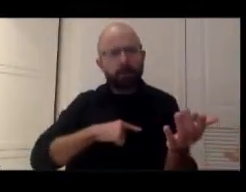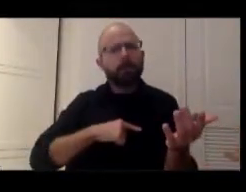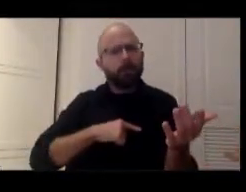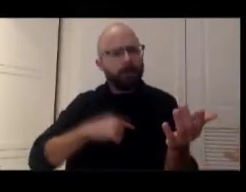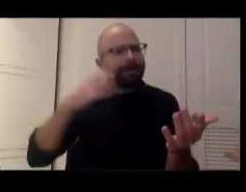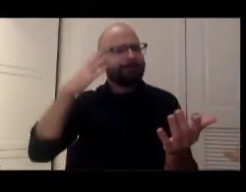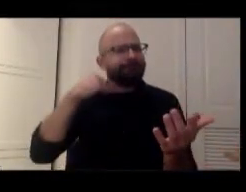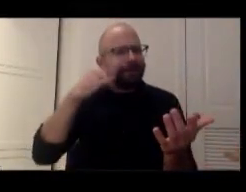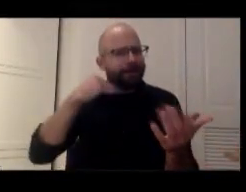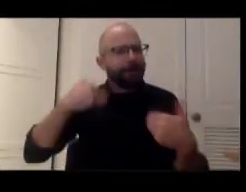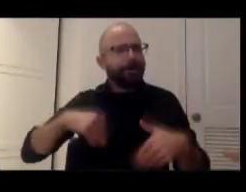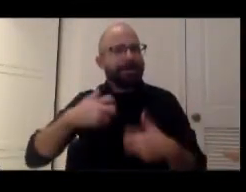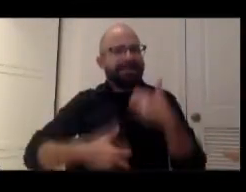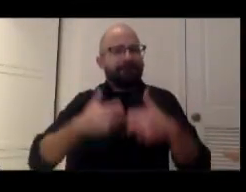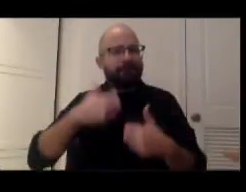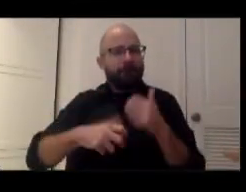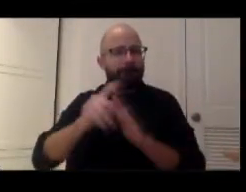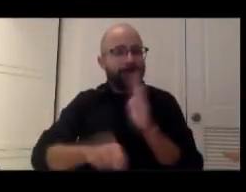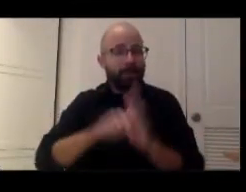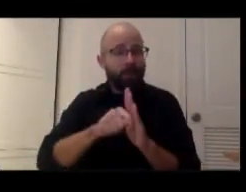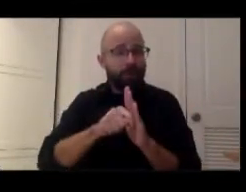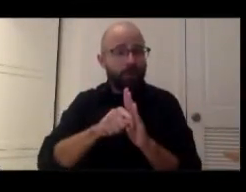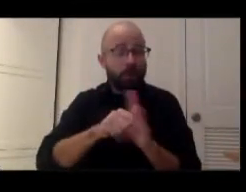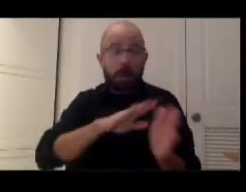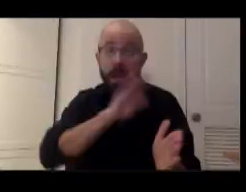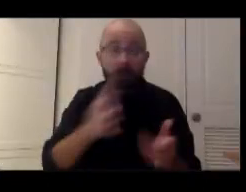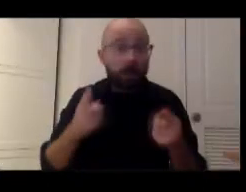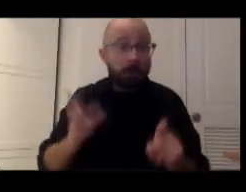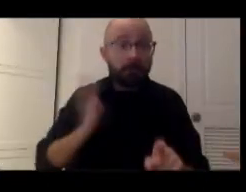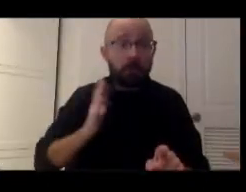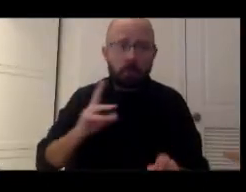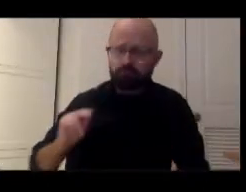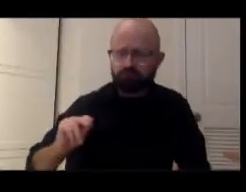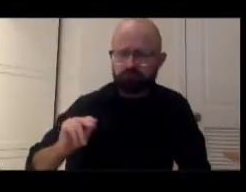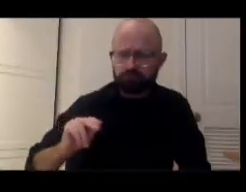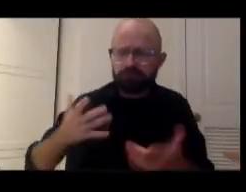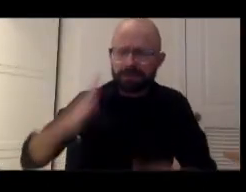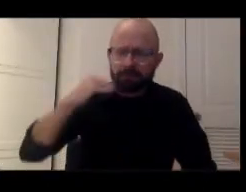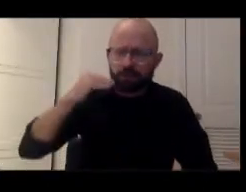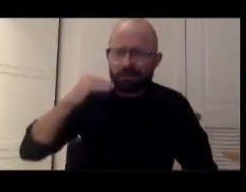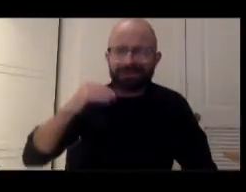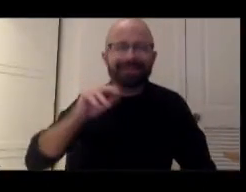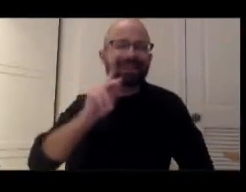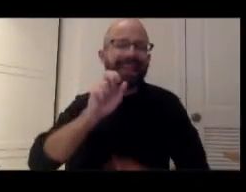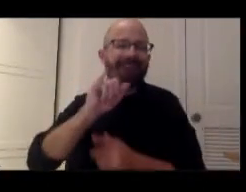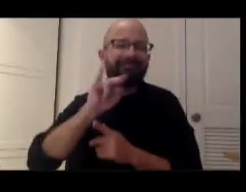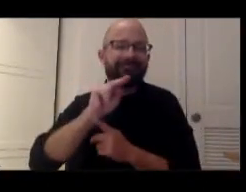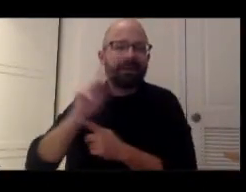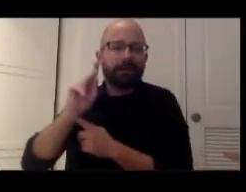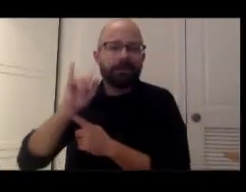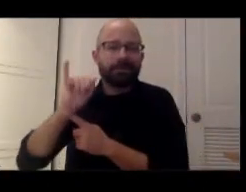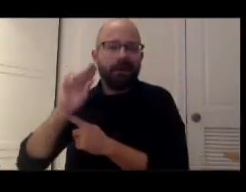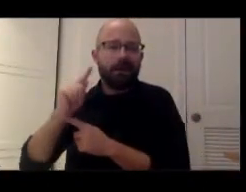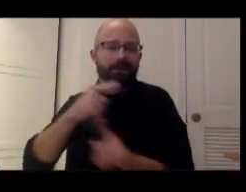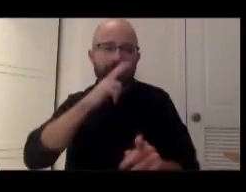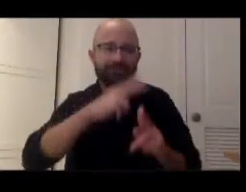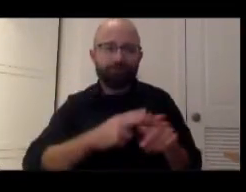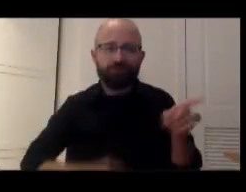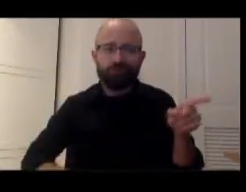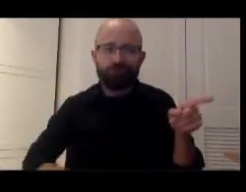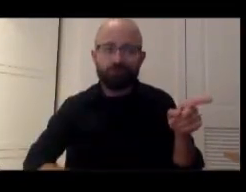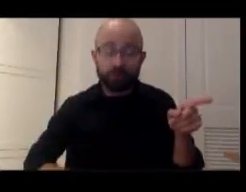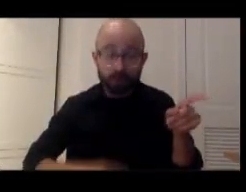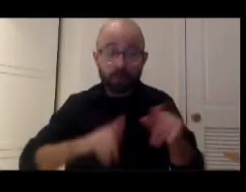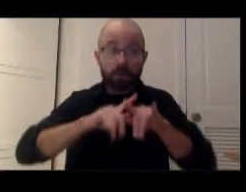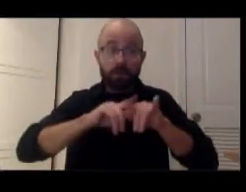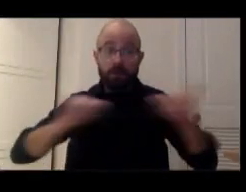period again in our history, not unprecedented, as colleague Kevin Young has indicated, but at the same time, if